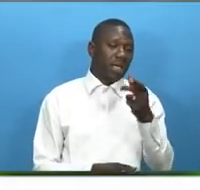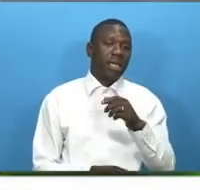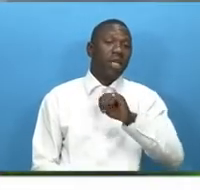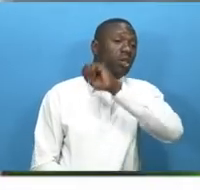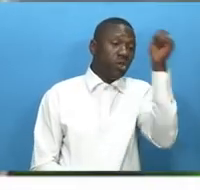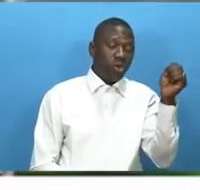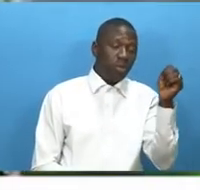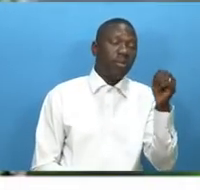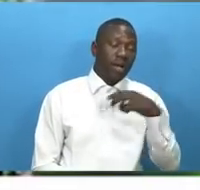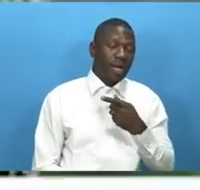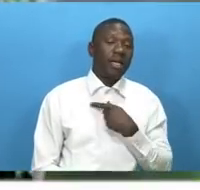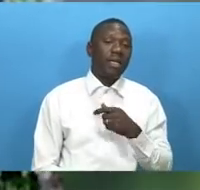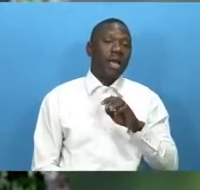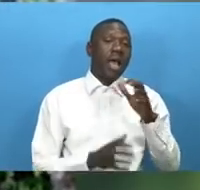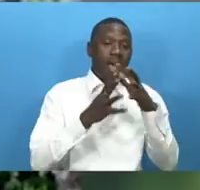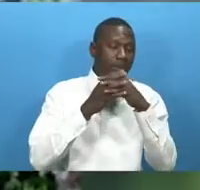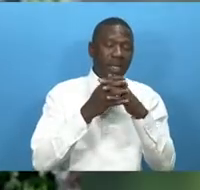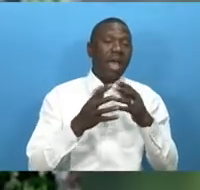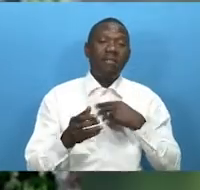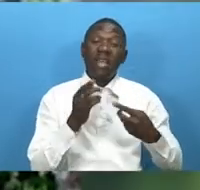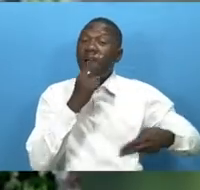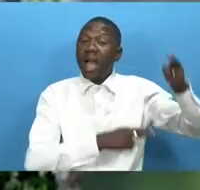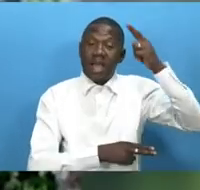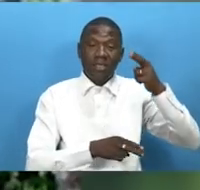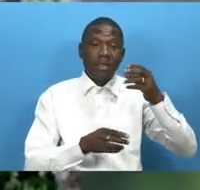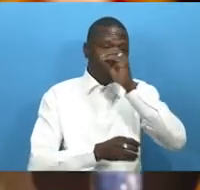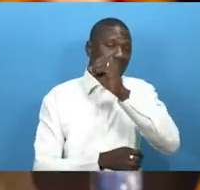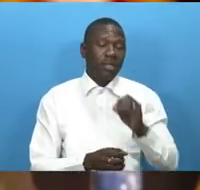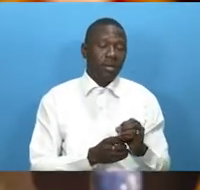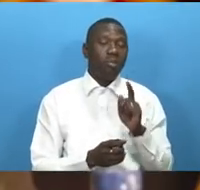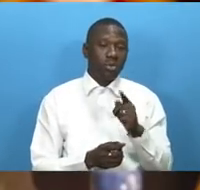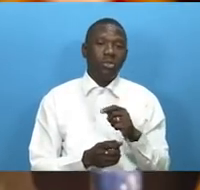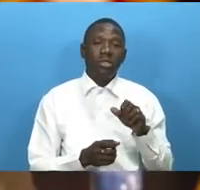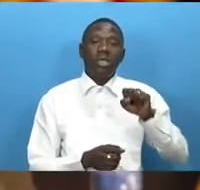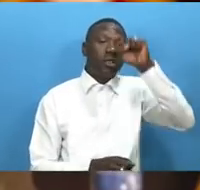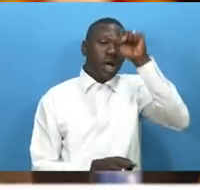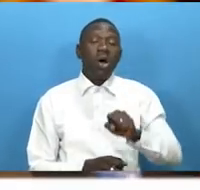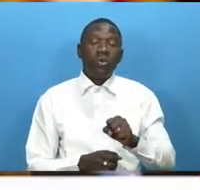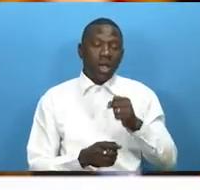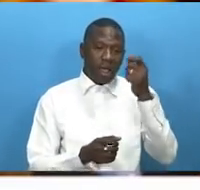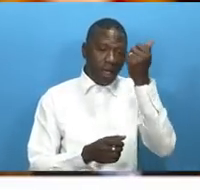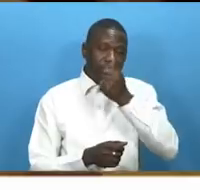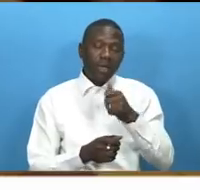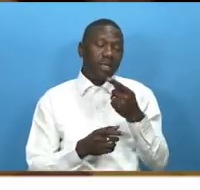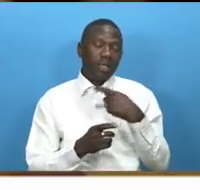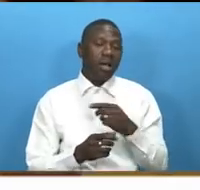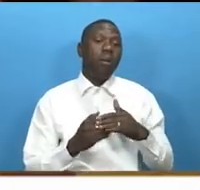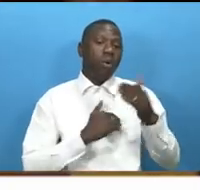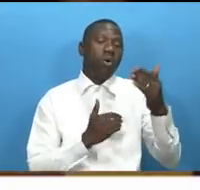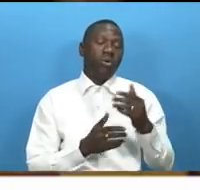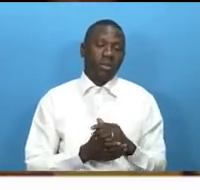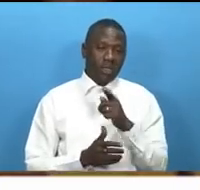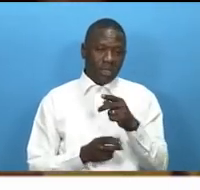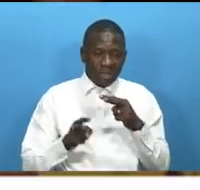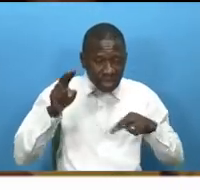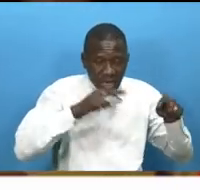-Saharan African leaders were more likely to have relatives who held top office. This research finding, in essence, is a